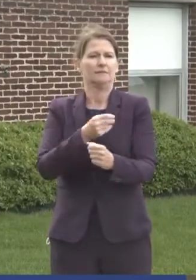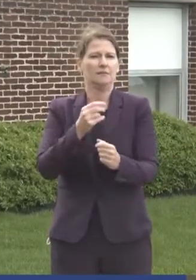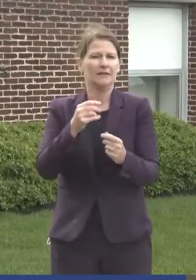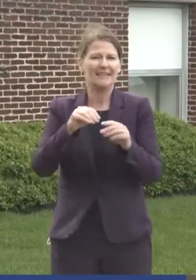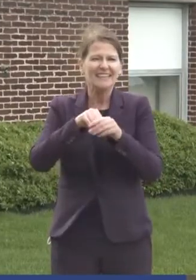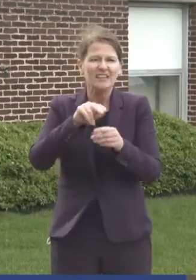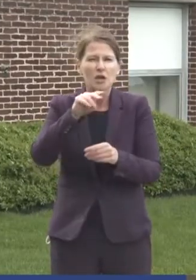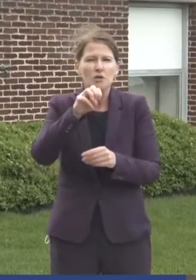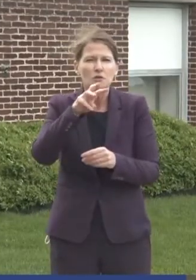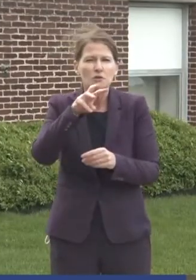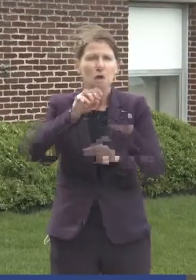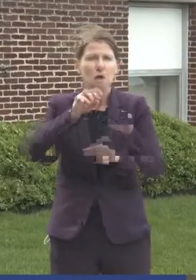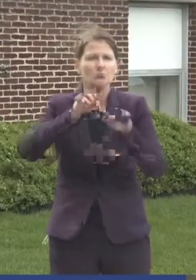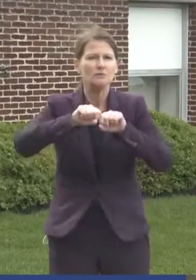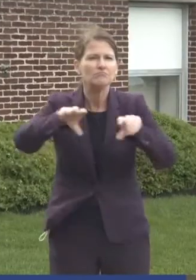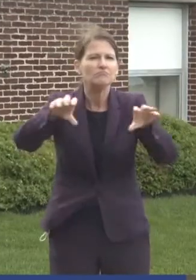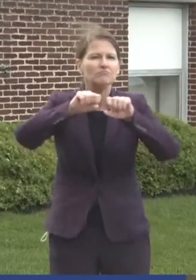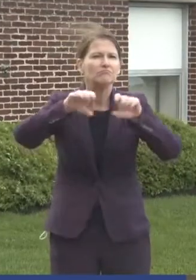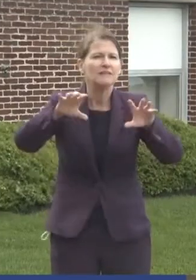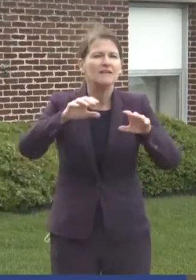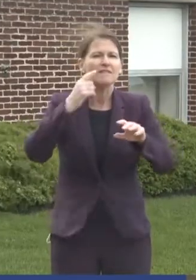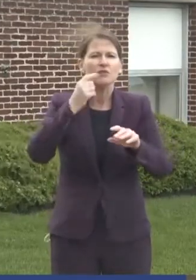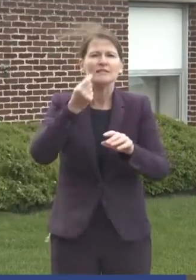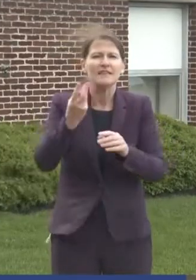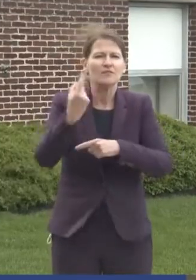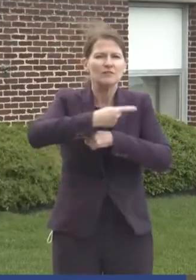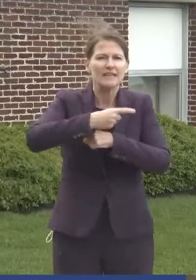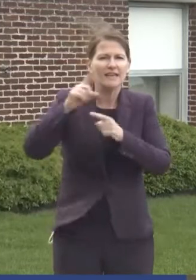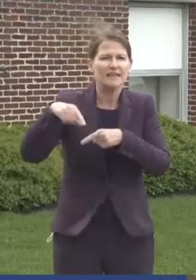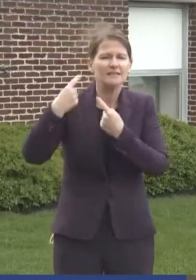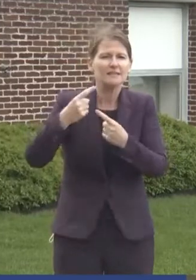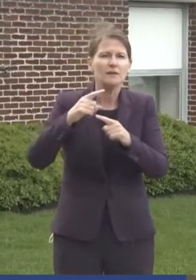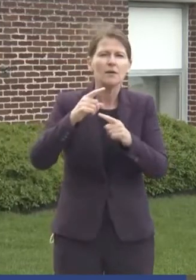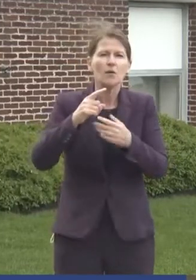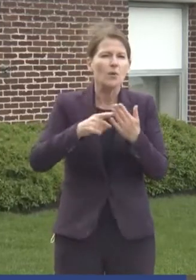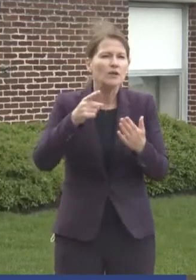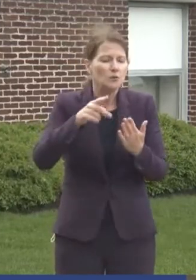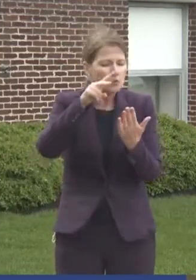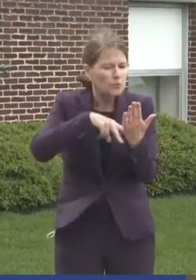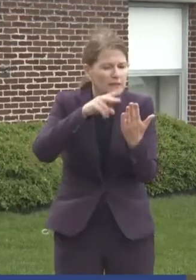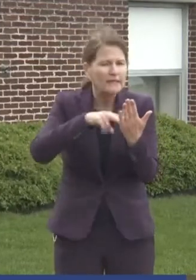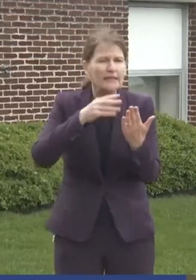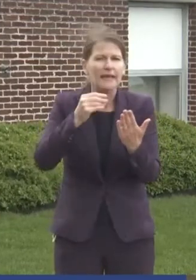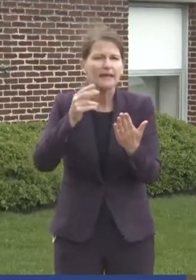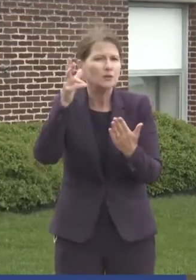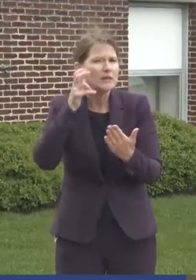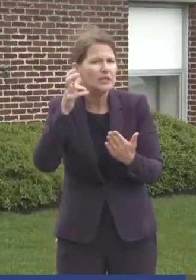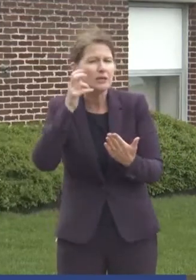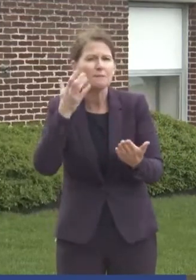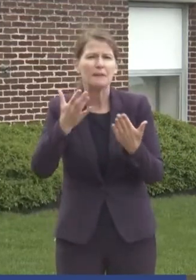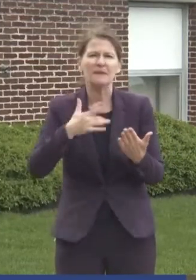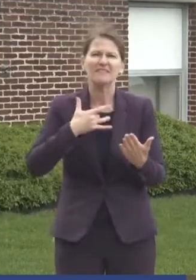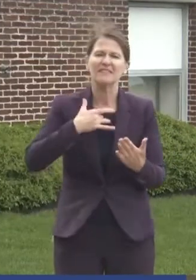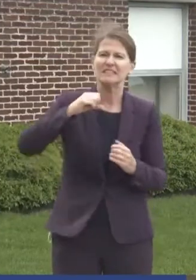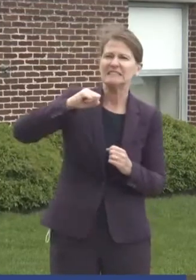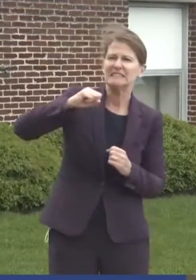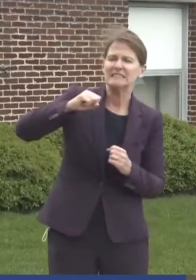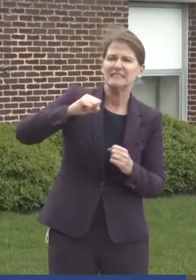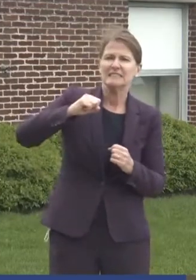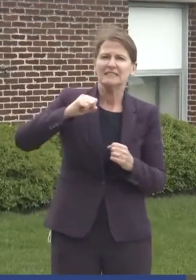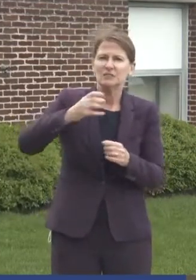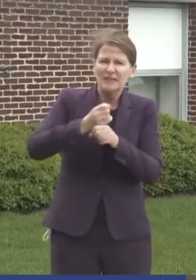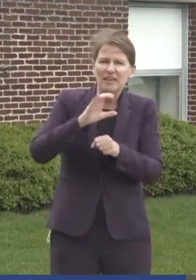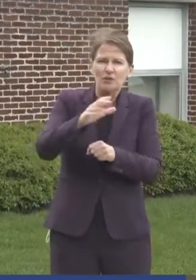headlines these past several days. What people are reading and hearing may cause them some hesitation to get a